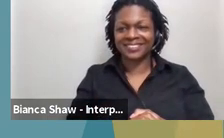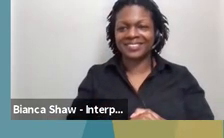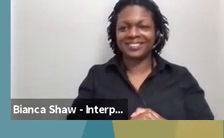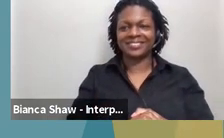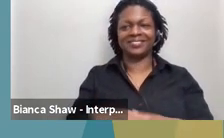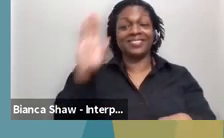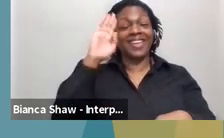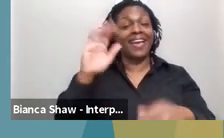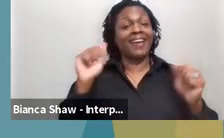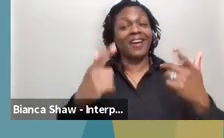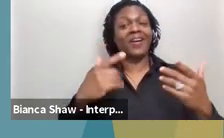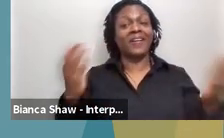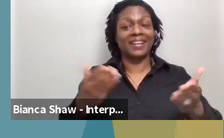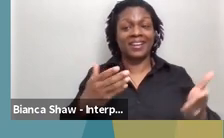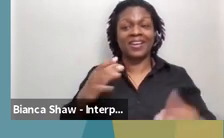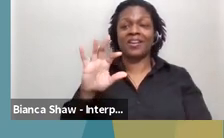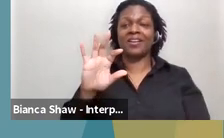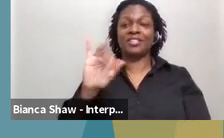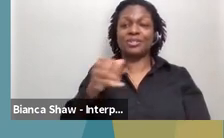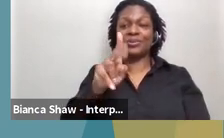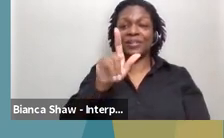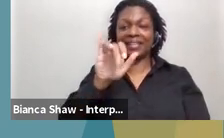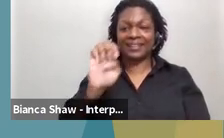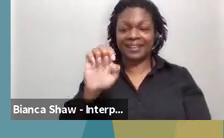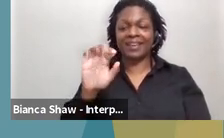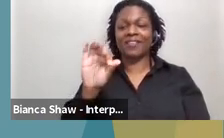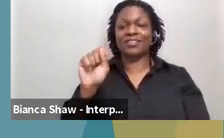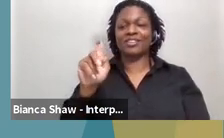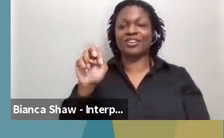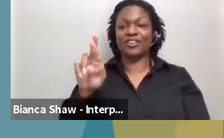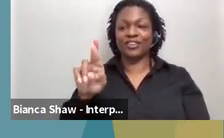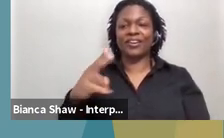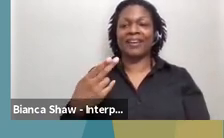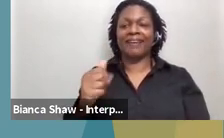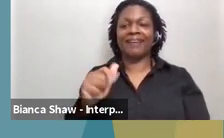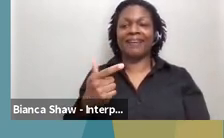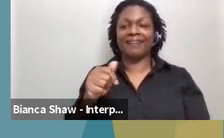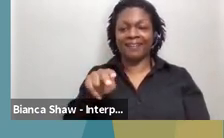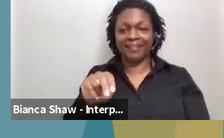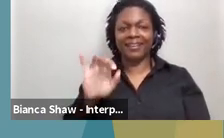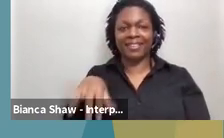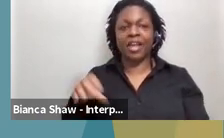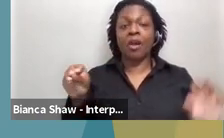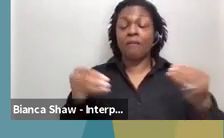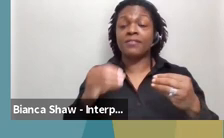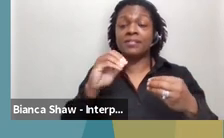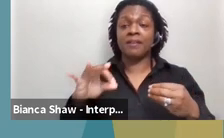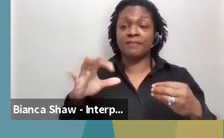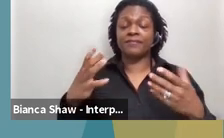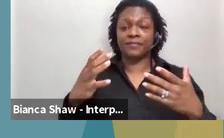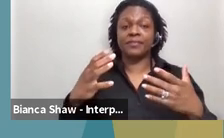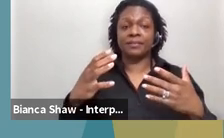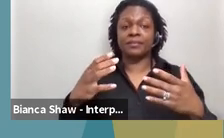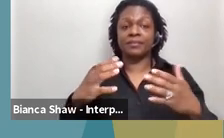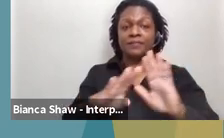Hi, everyone. Julie Foster Hagen with the Office for Citizens with Developmental Disabilities. And I will be covering some information for